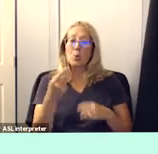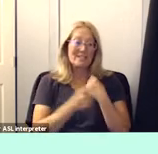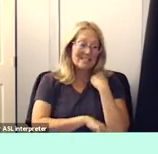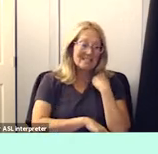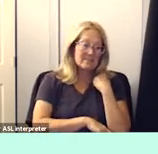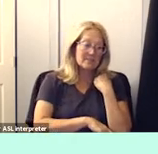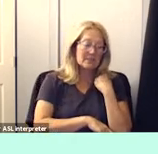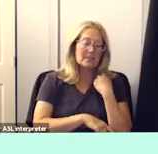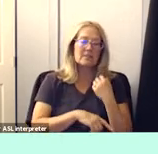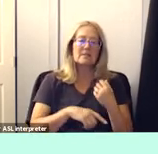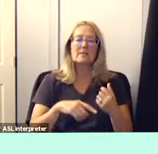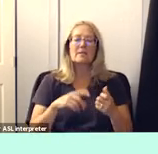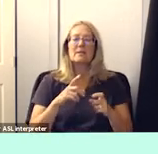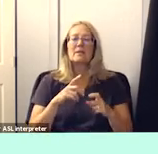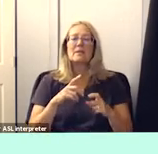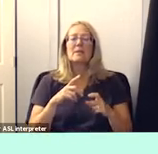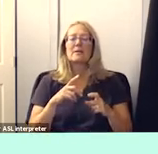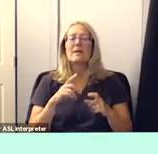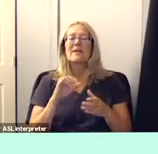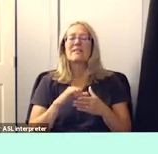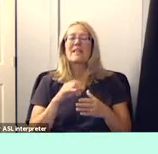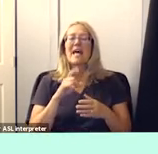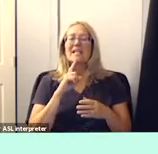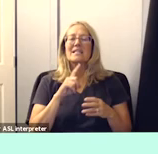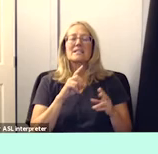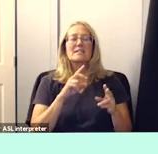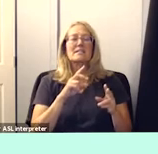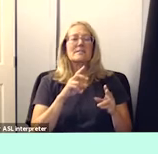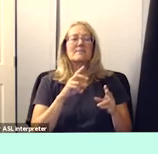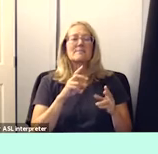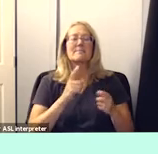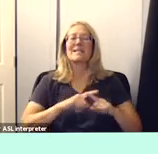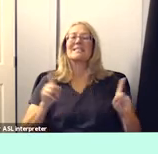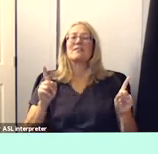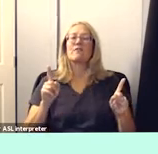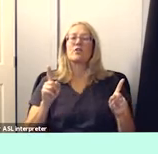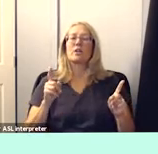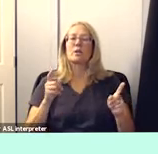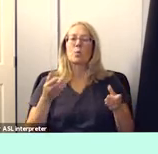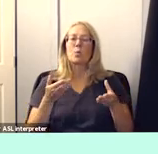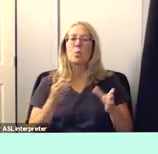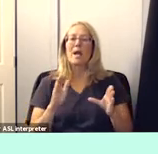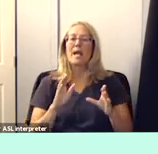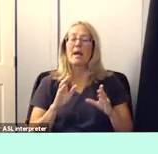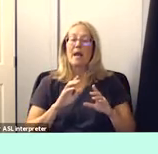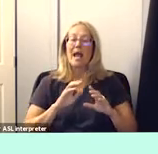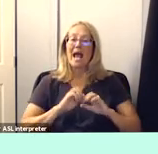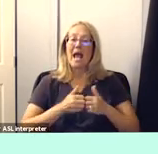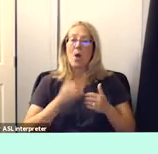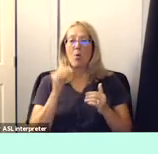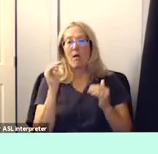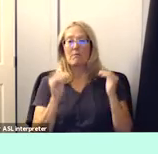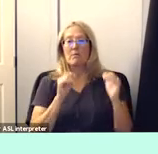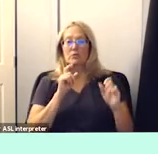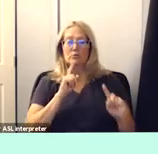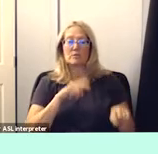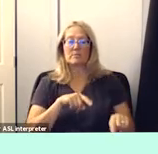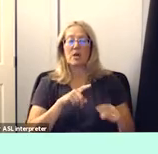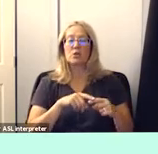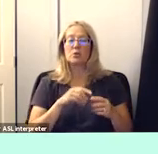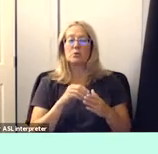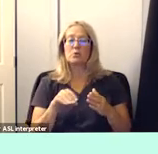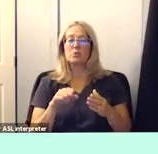which has taken on a connotation it's how do adults respond to behavior to student behavior